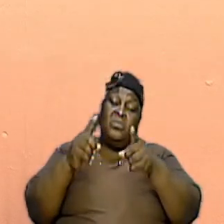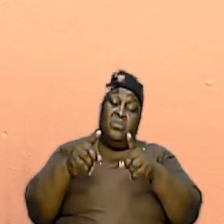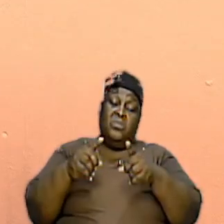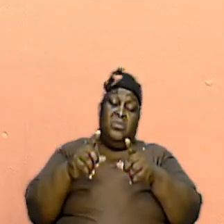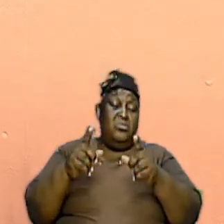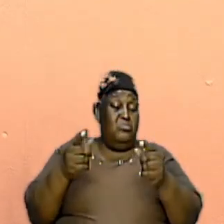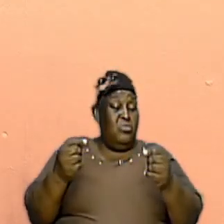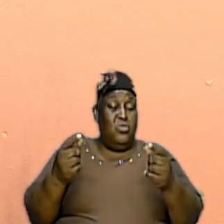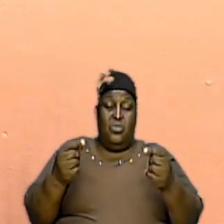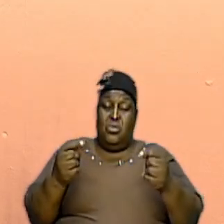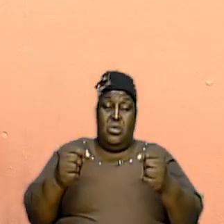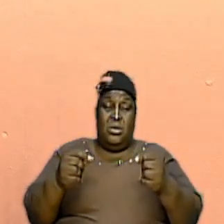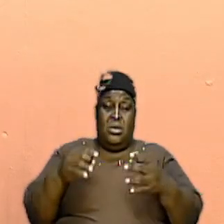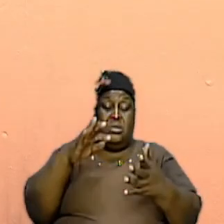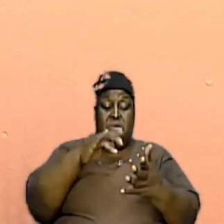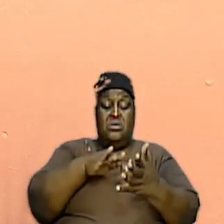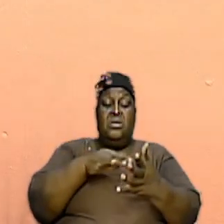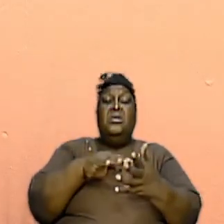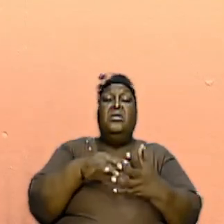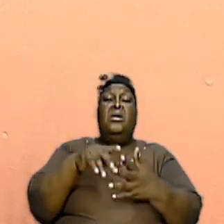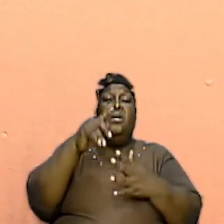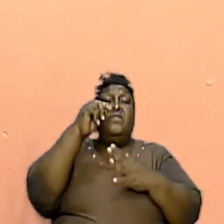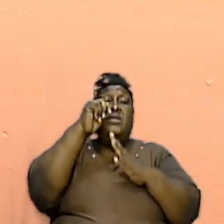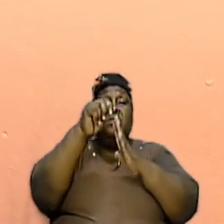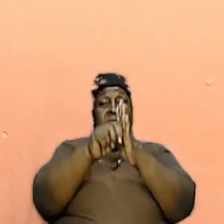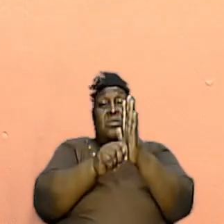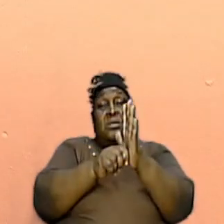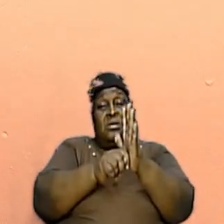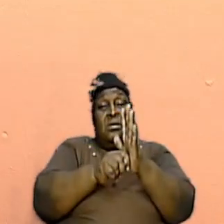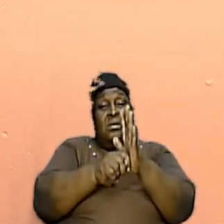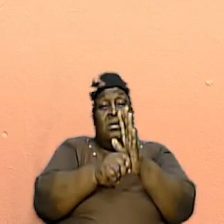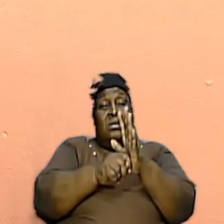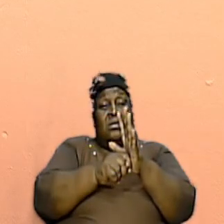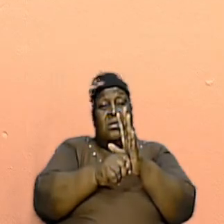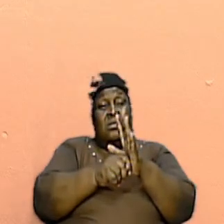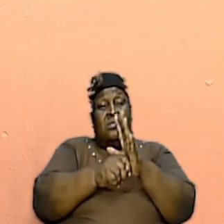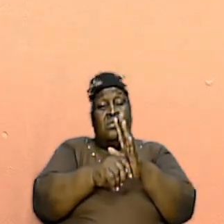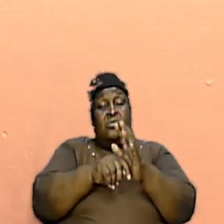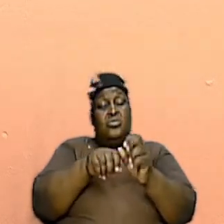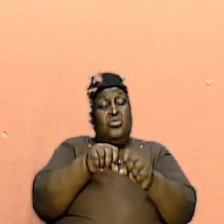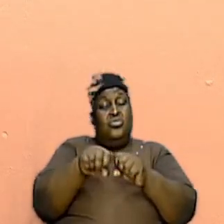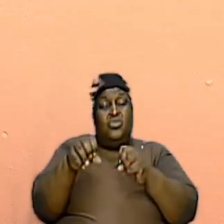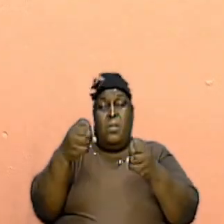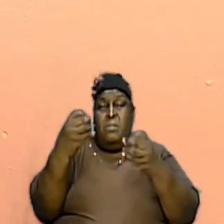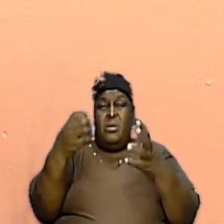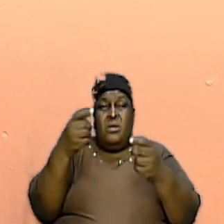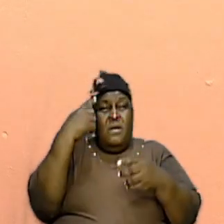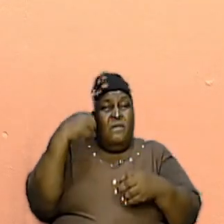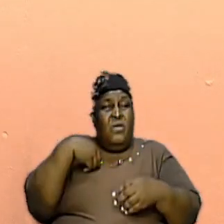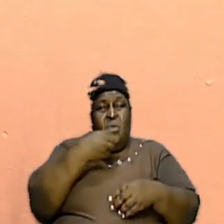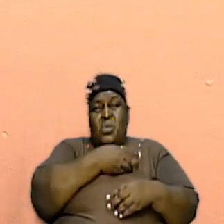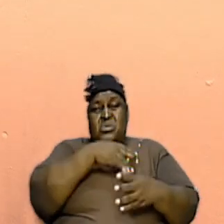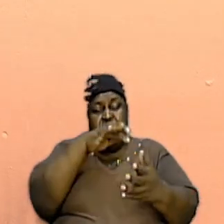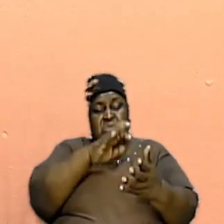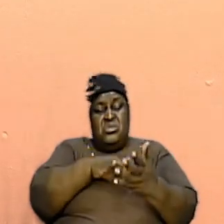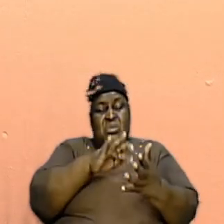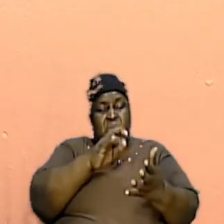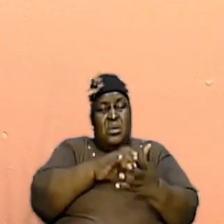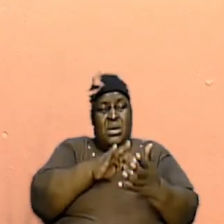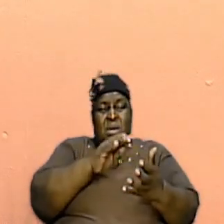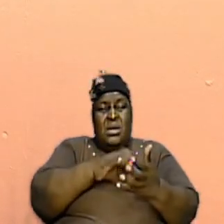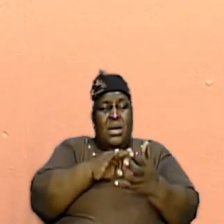because there is so much in that study for us to grasp, for us to learn and for us to apply, but we were